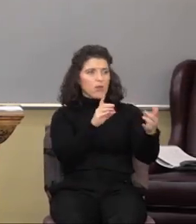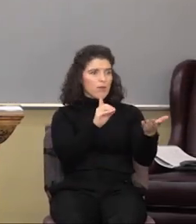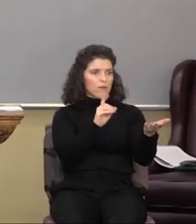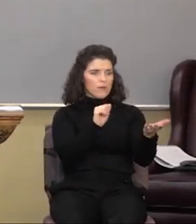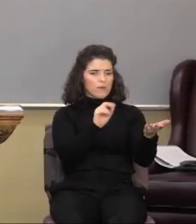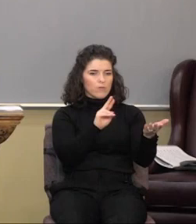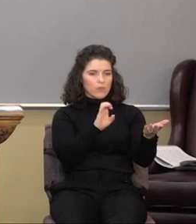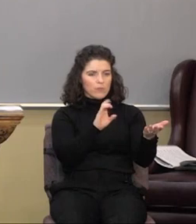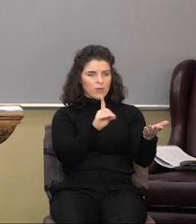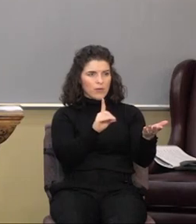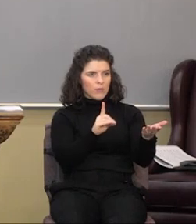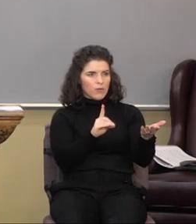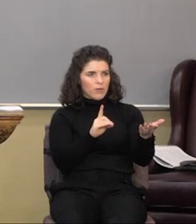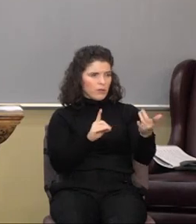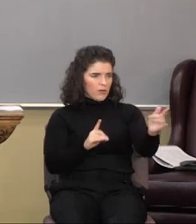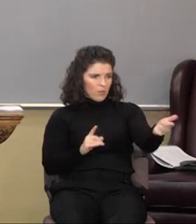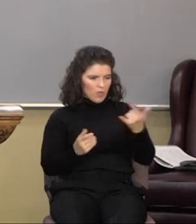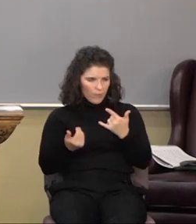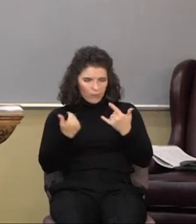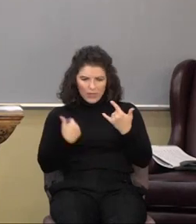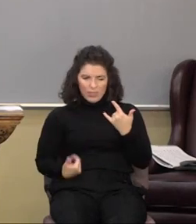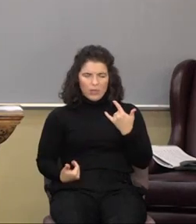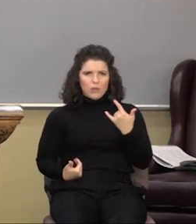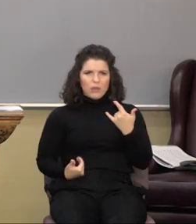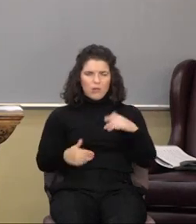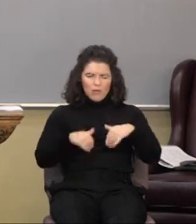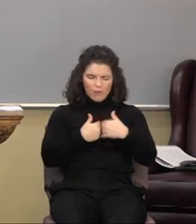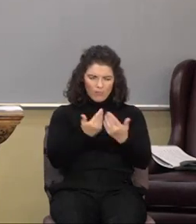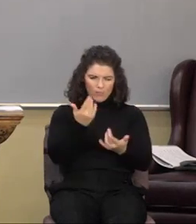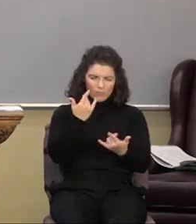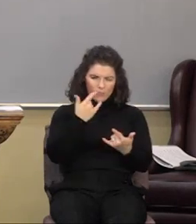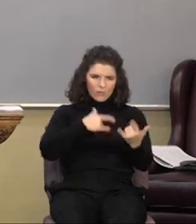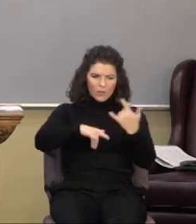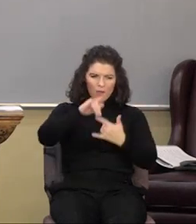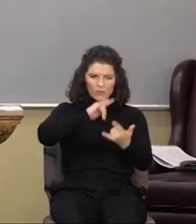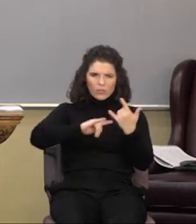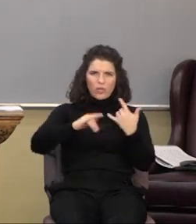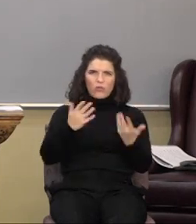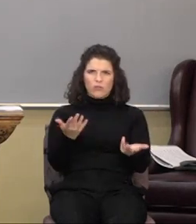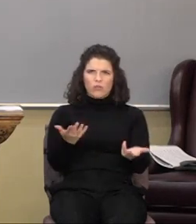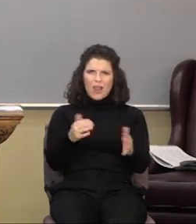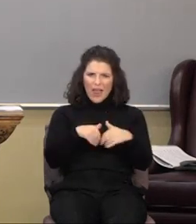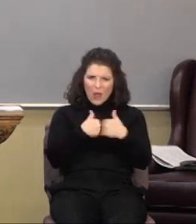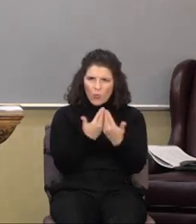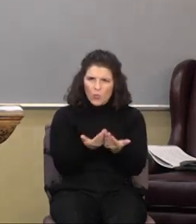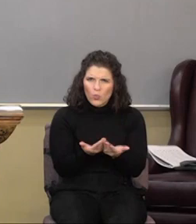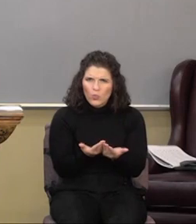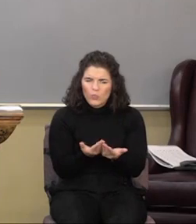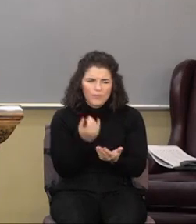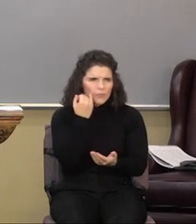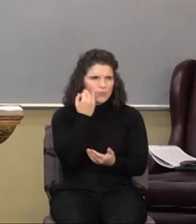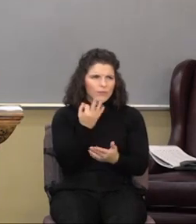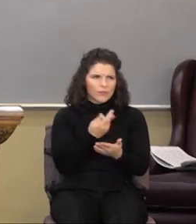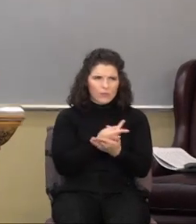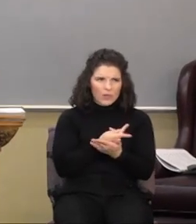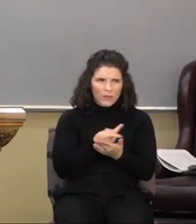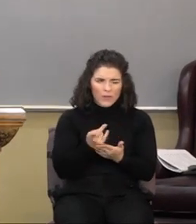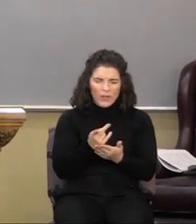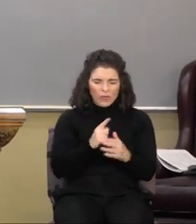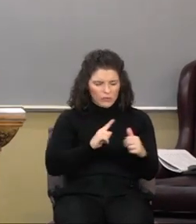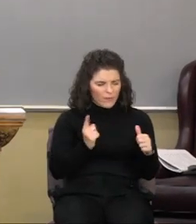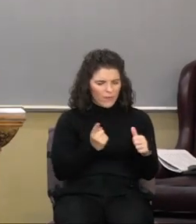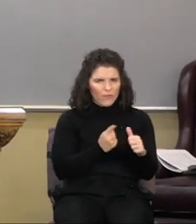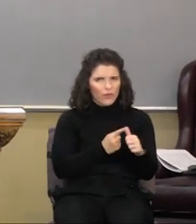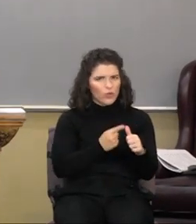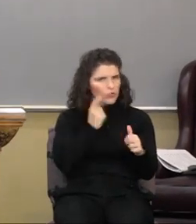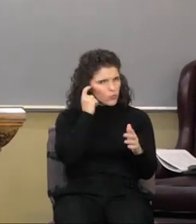And how is David ever going? How are we going to love one another? If we fail to first recognize